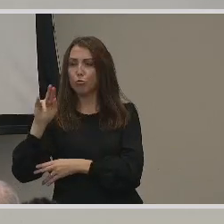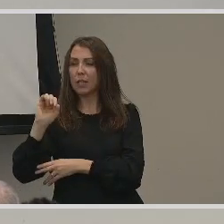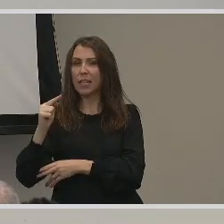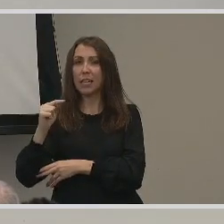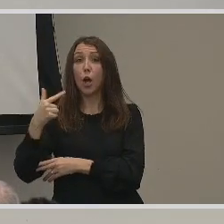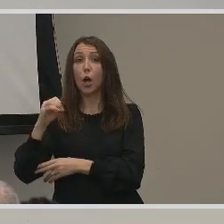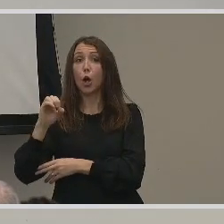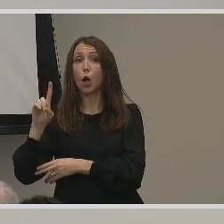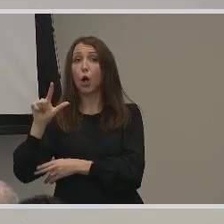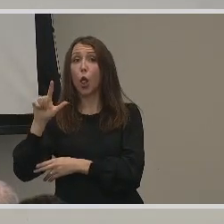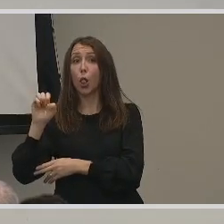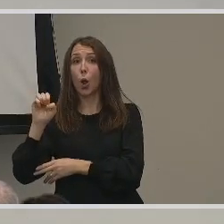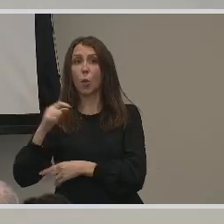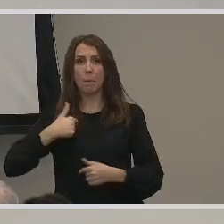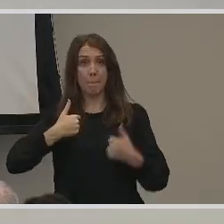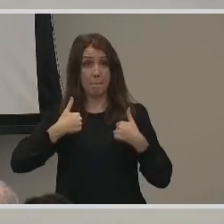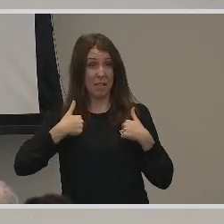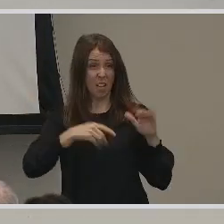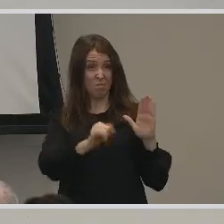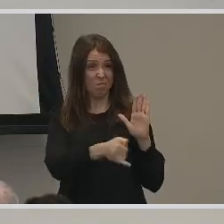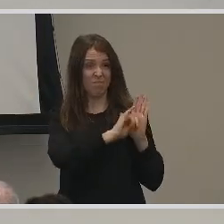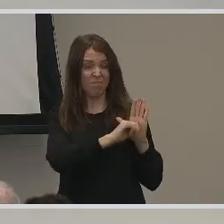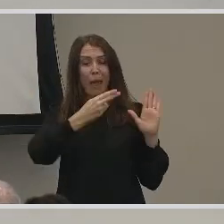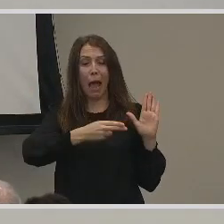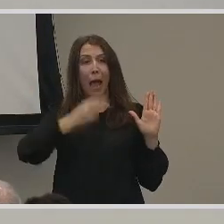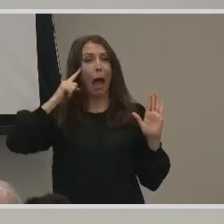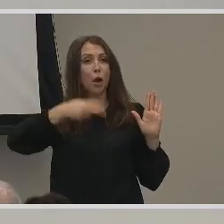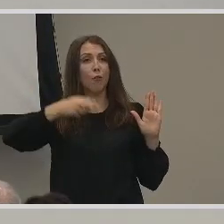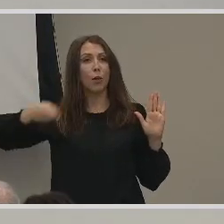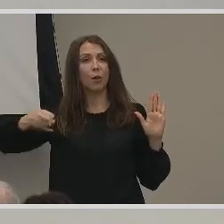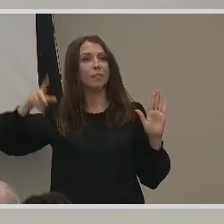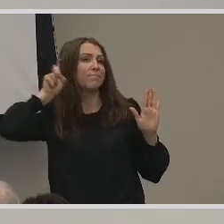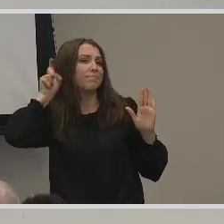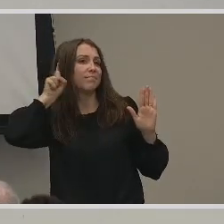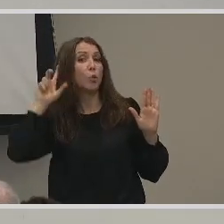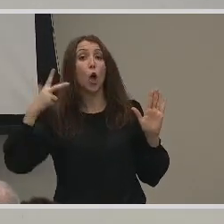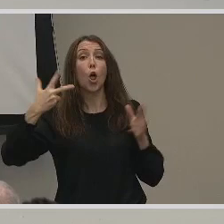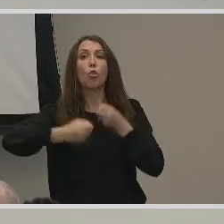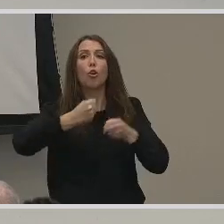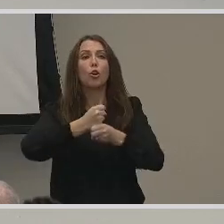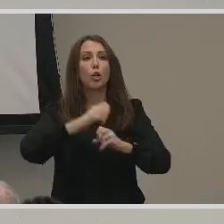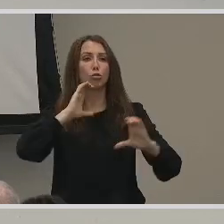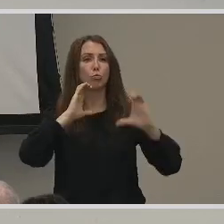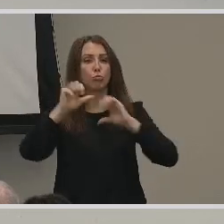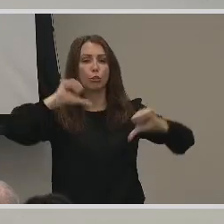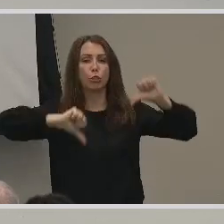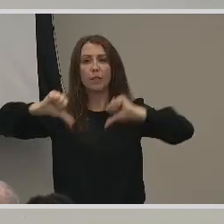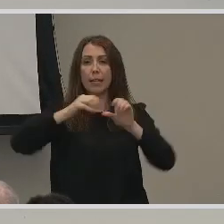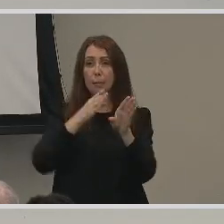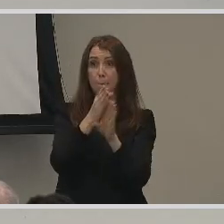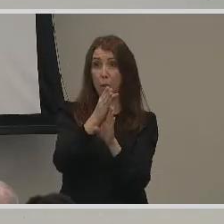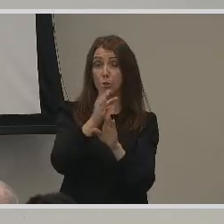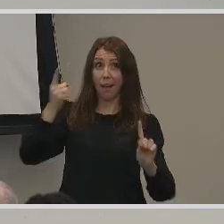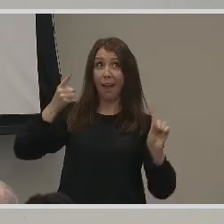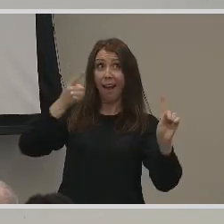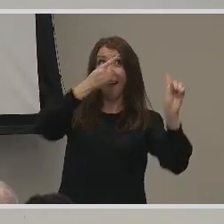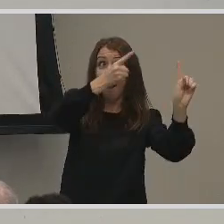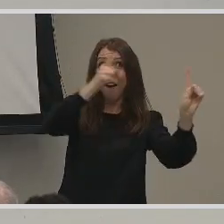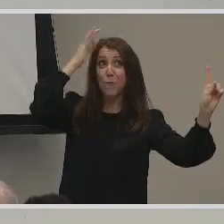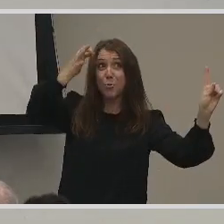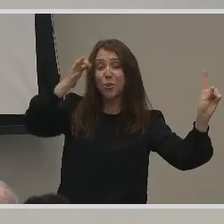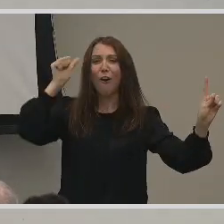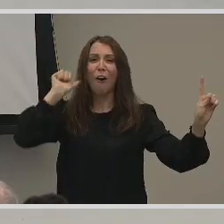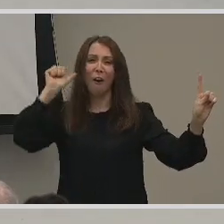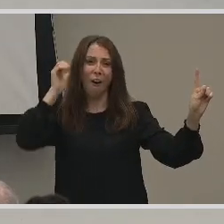And I'm hard of hearing, and I wear a hearing aid. And I'm a third-year communication science major who's aspiring to be a future audiologist.